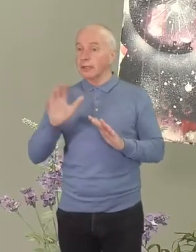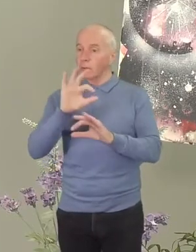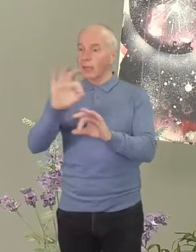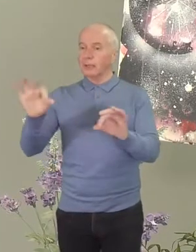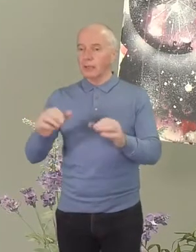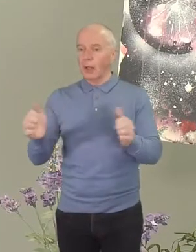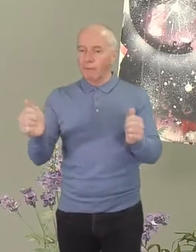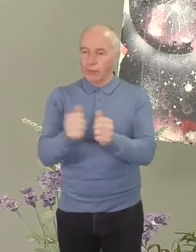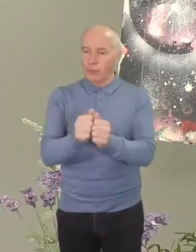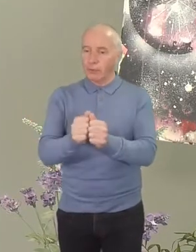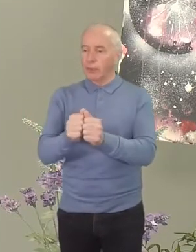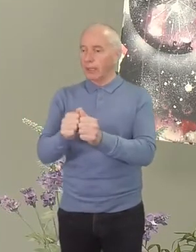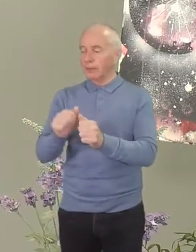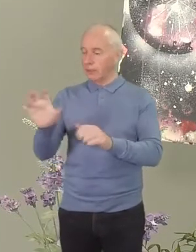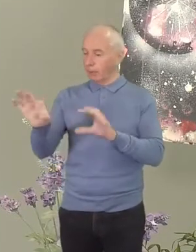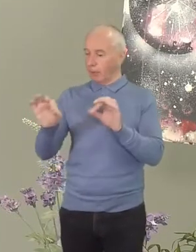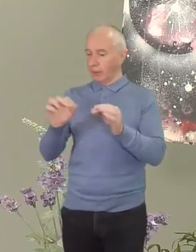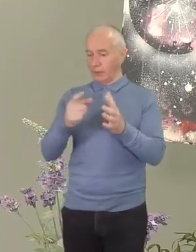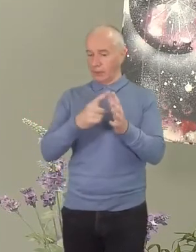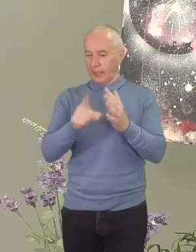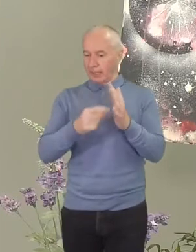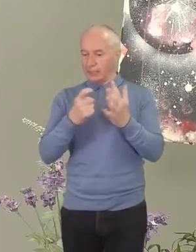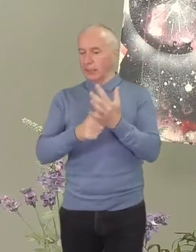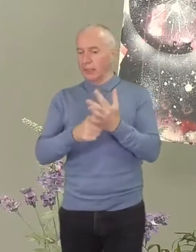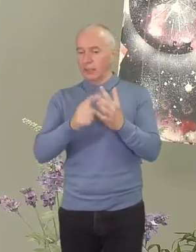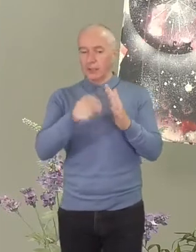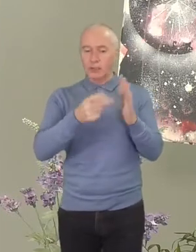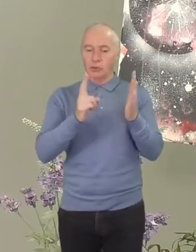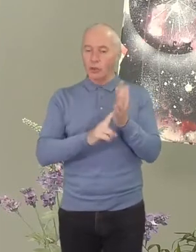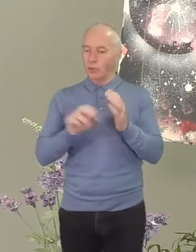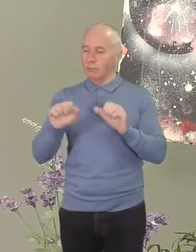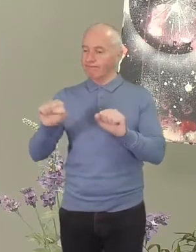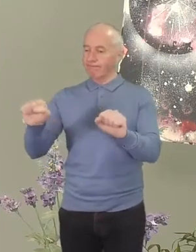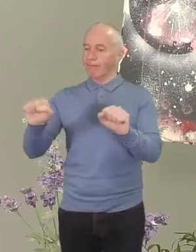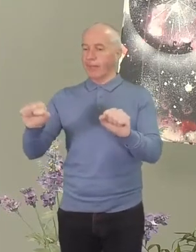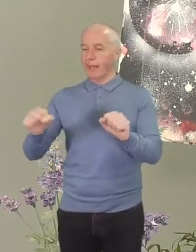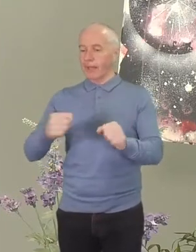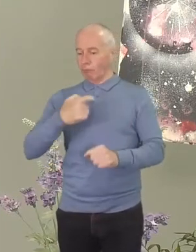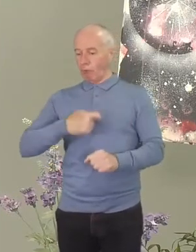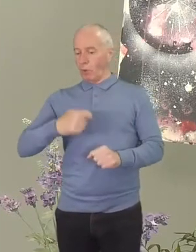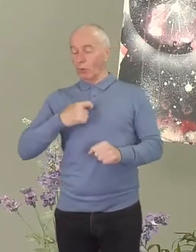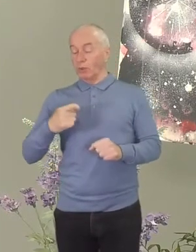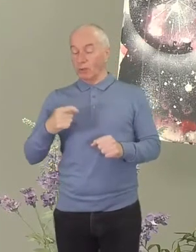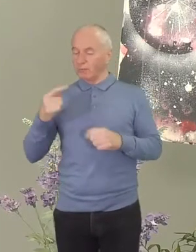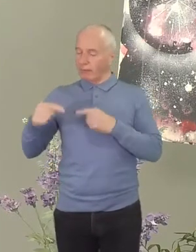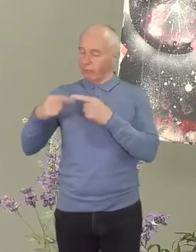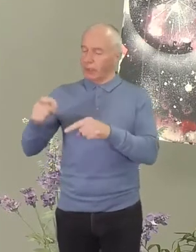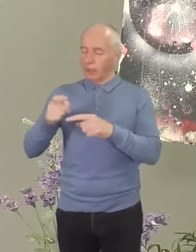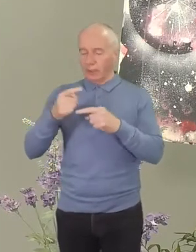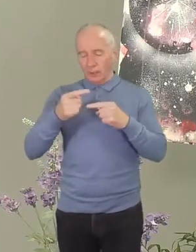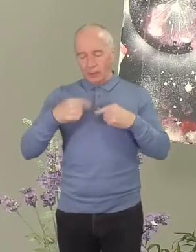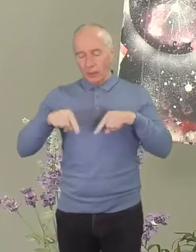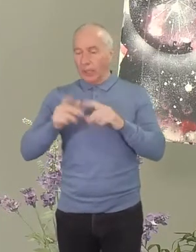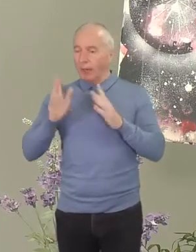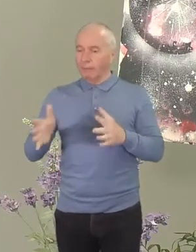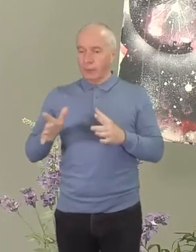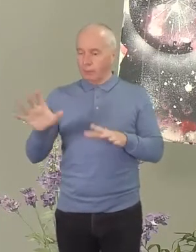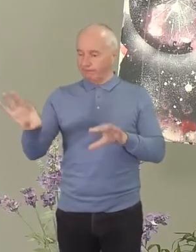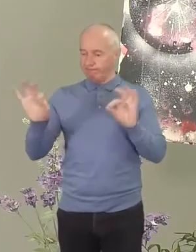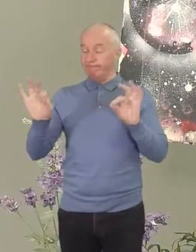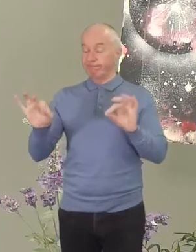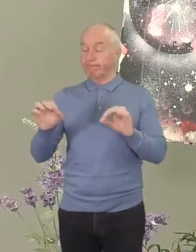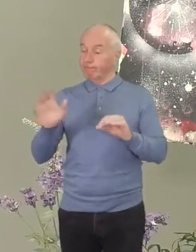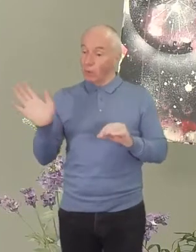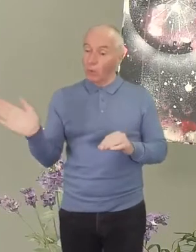and appoint Alistair and John in their respective roles. This is something we do every year. Now, all members of Assembly are eligible